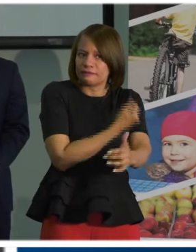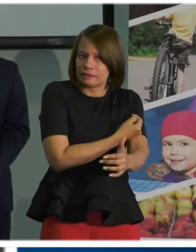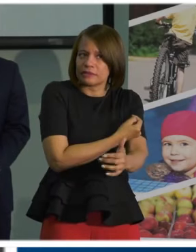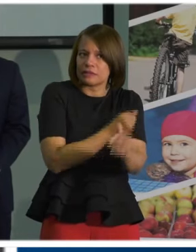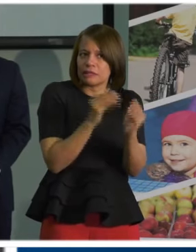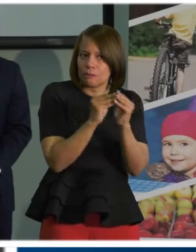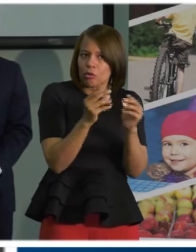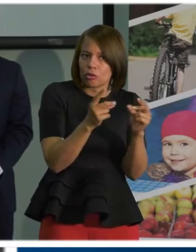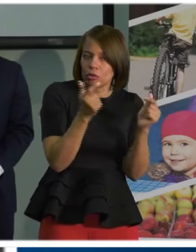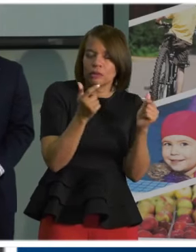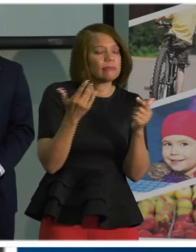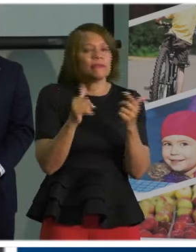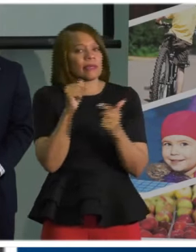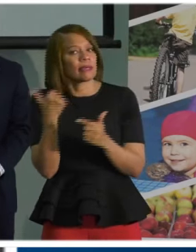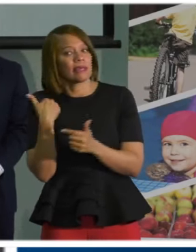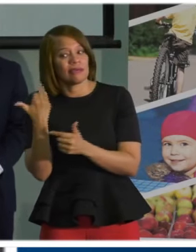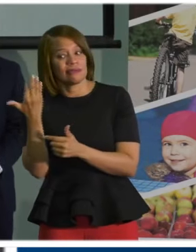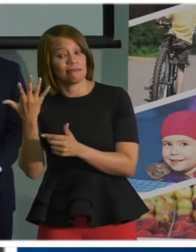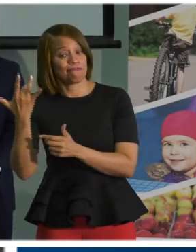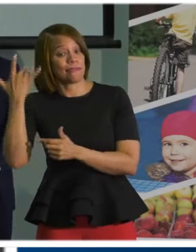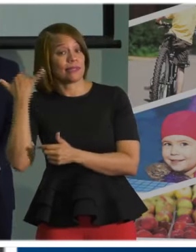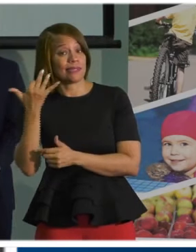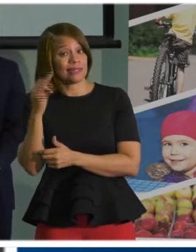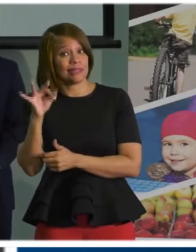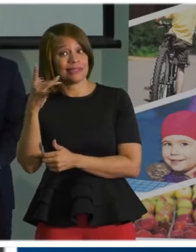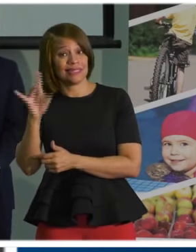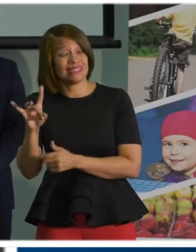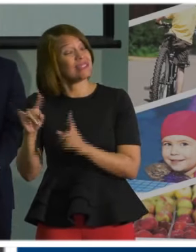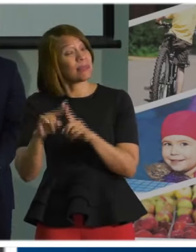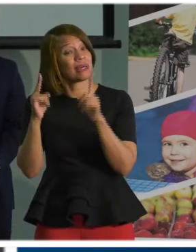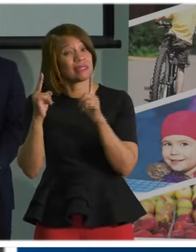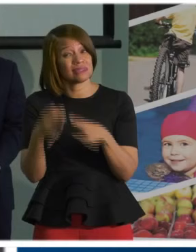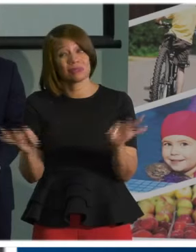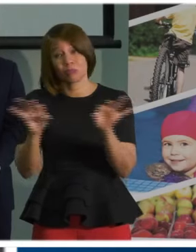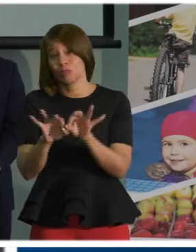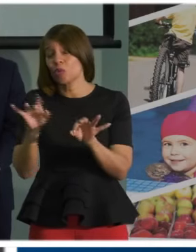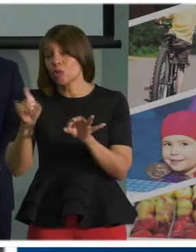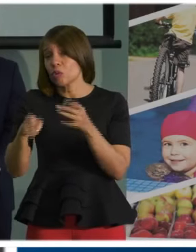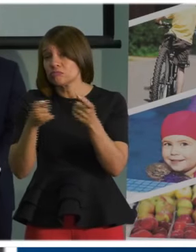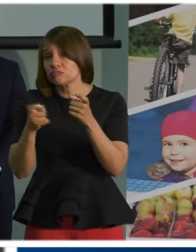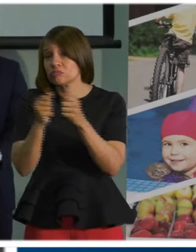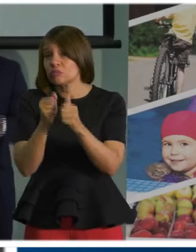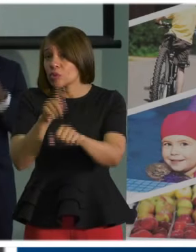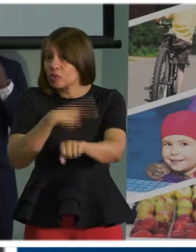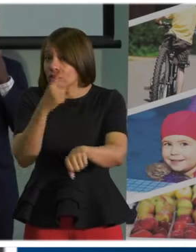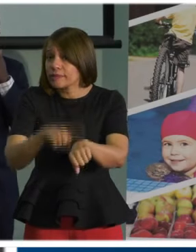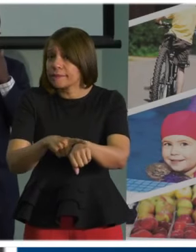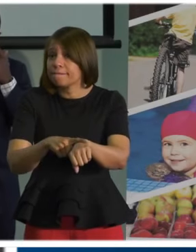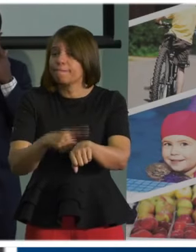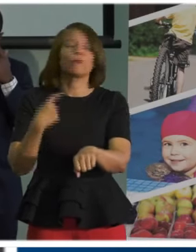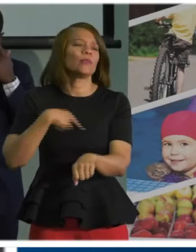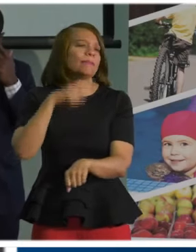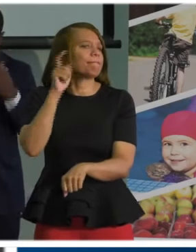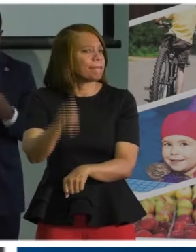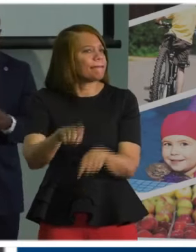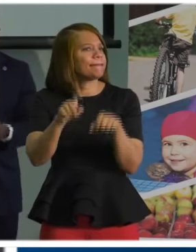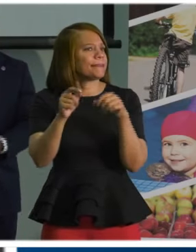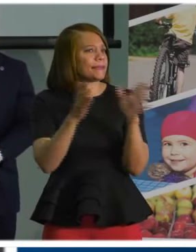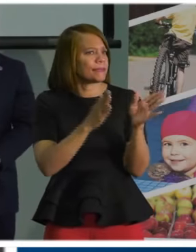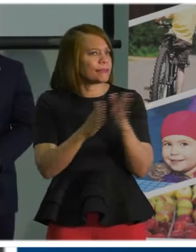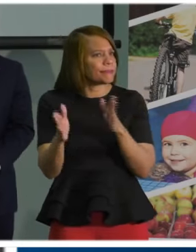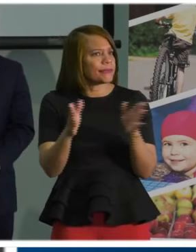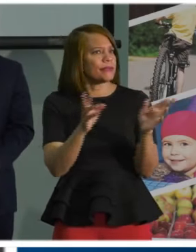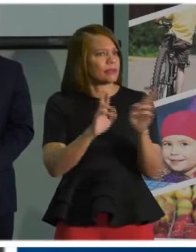have in 1918. But this is going to be something we're going to be dealing with for a long time. And we need to be prepared